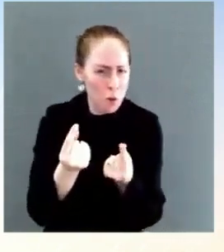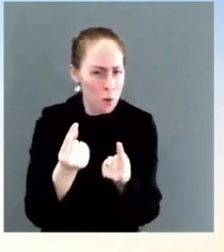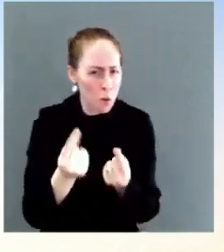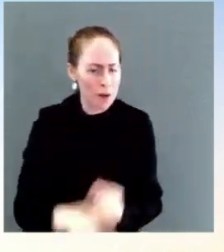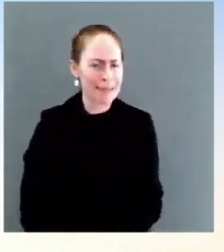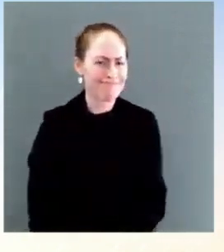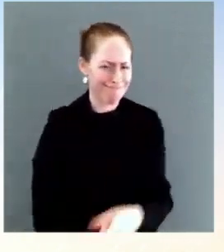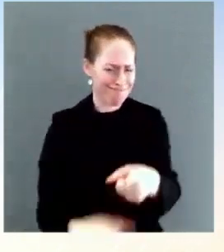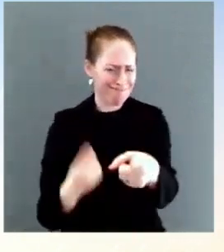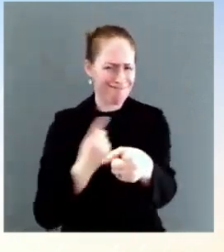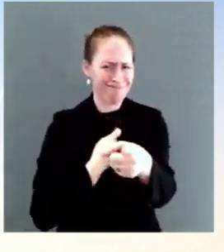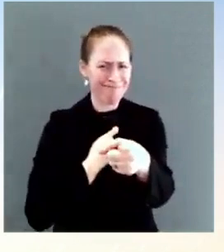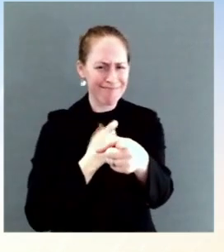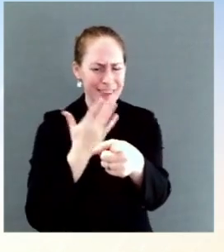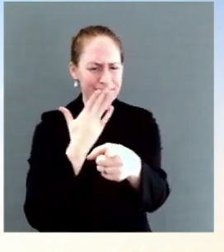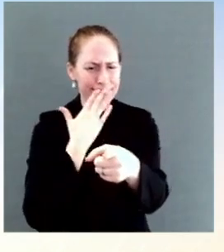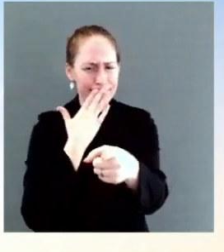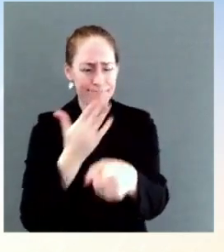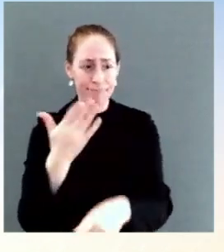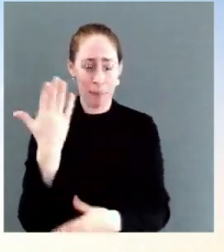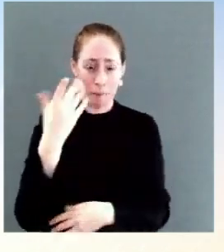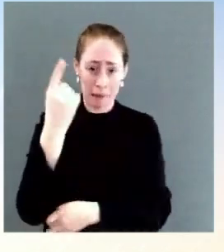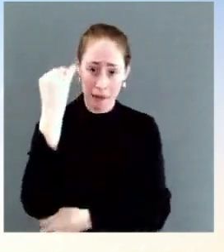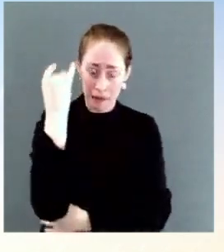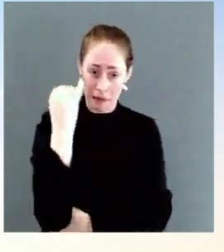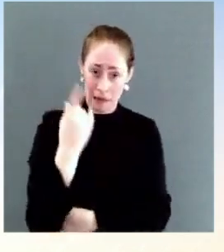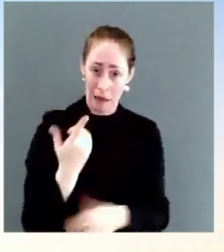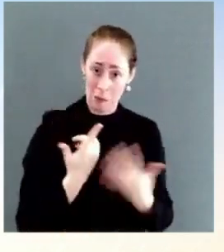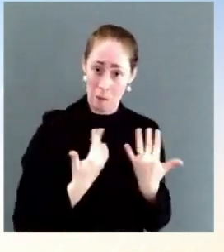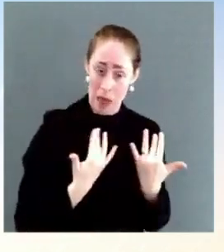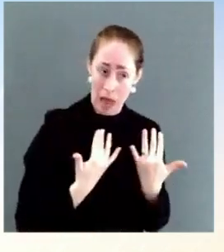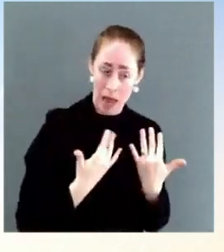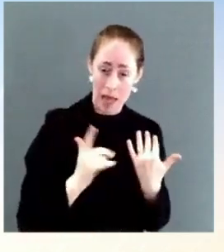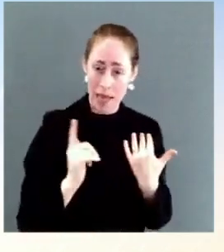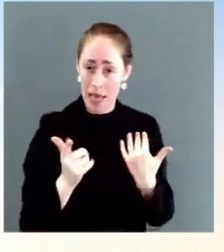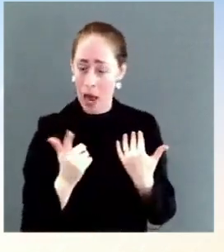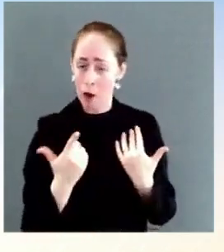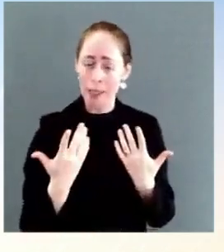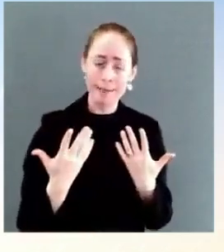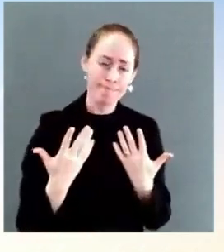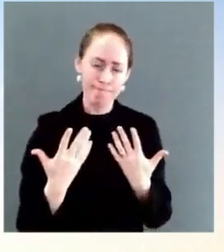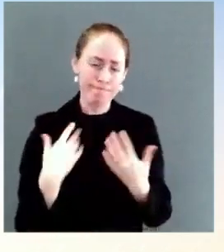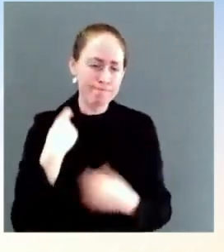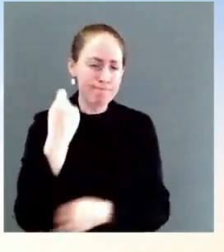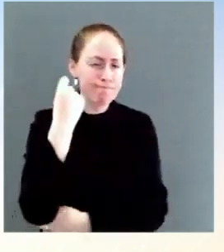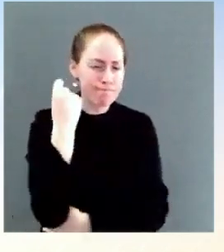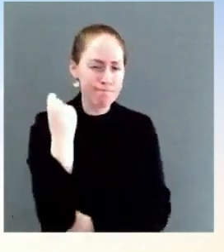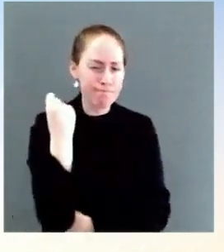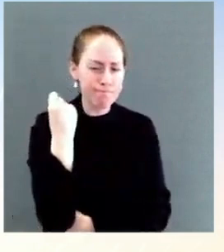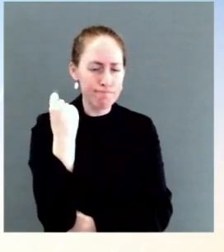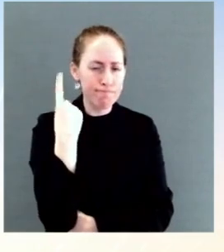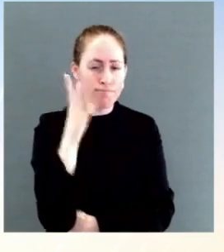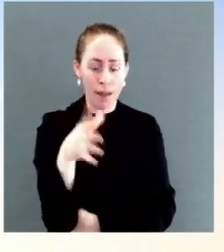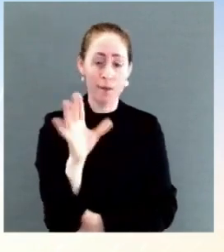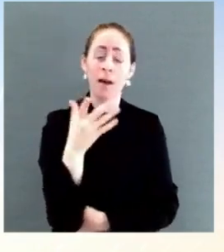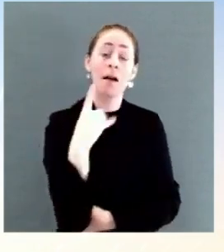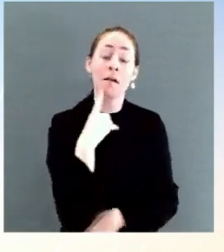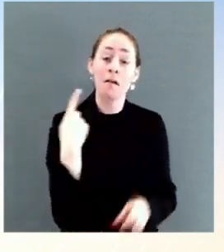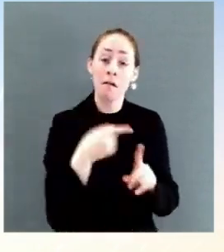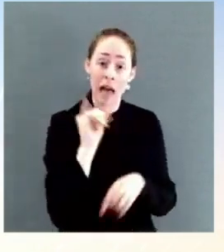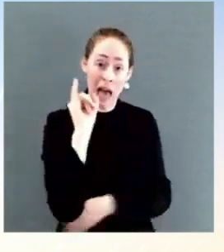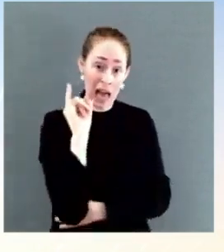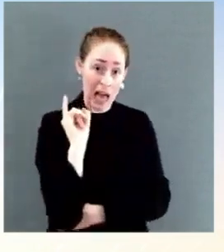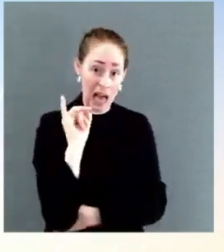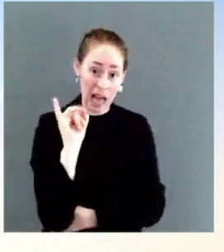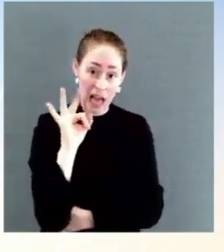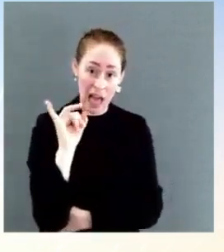six months with a double mRNA dose or two months with the J&J, get boosted now. We may not